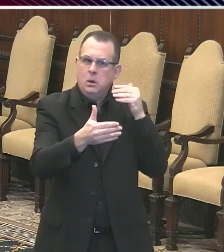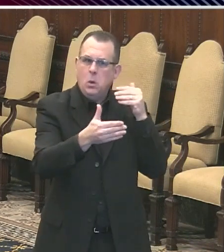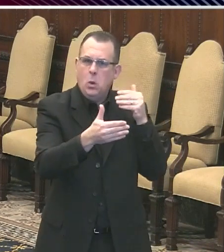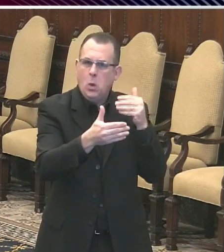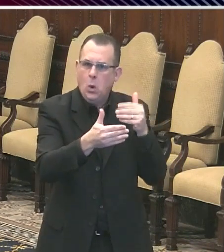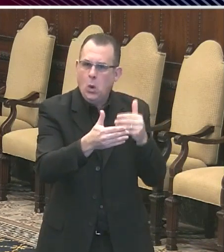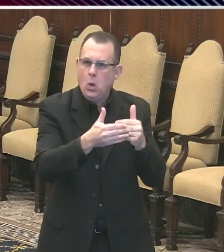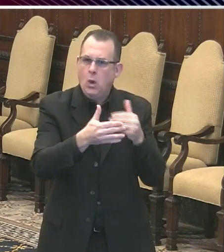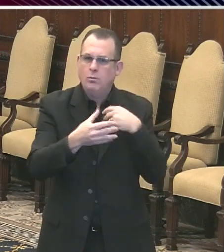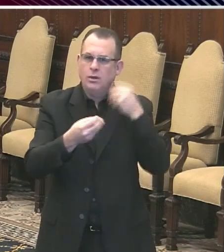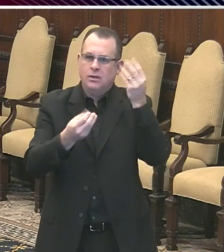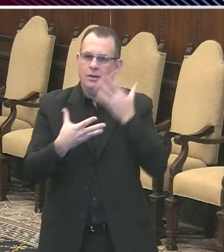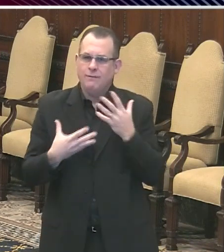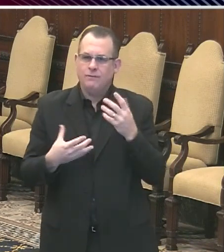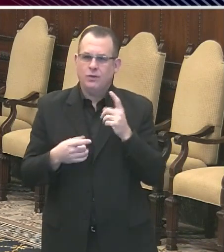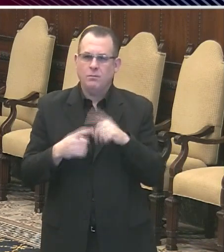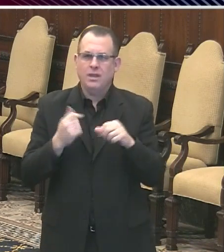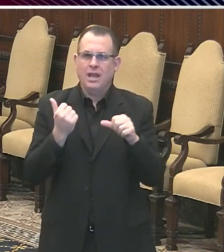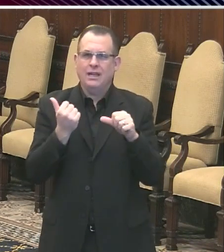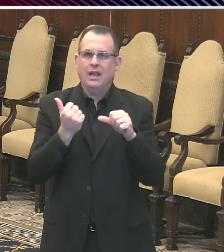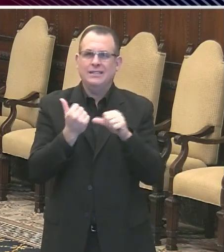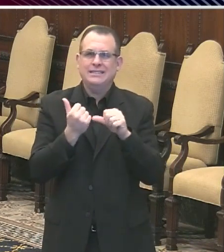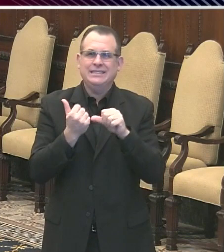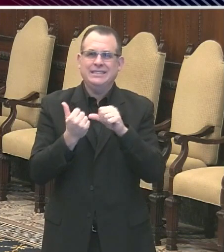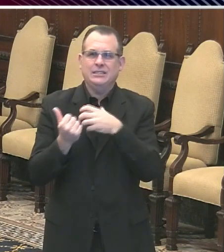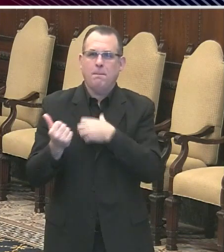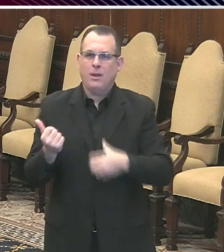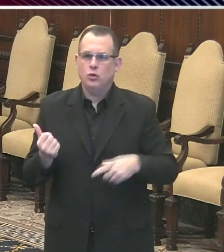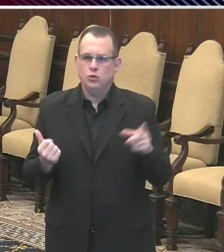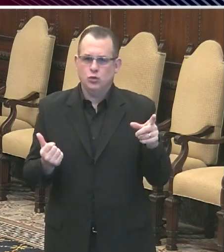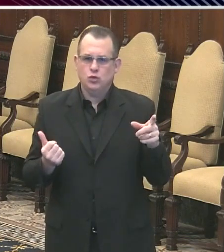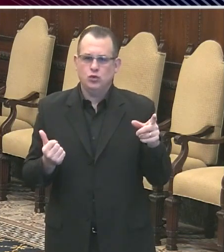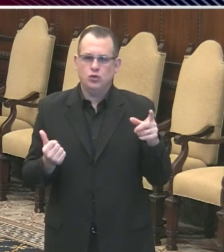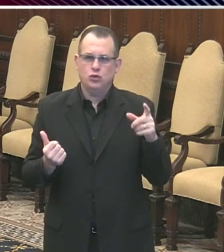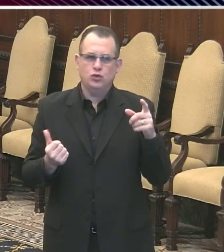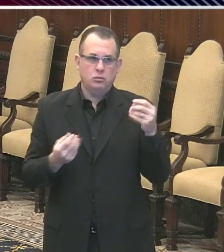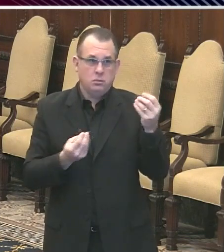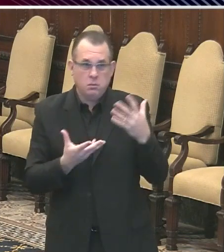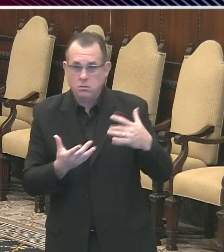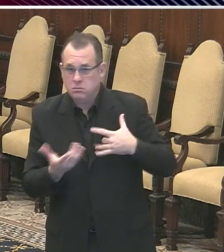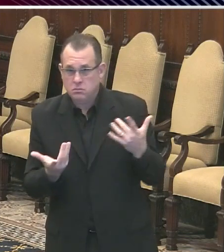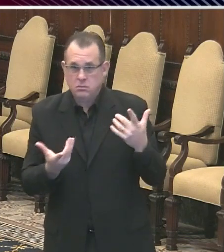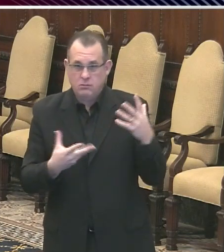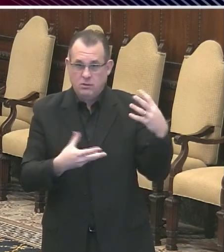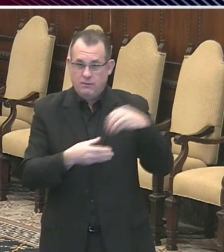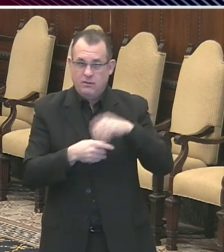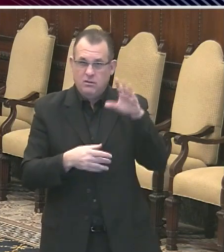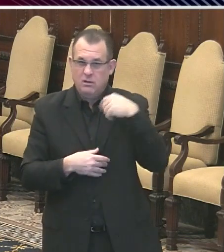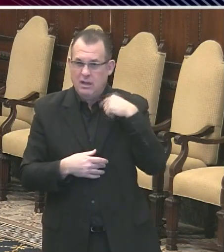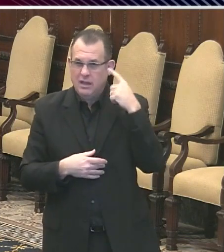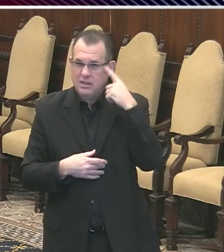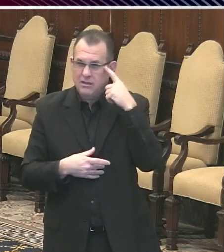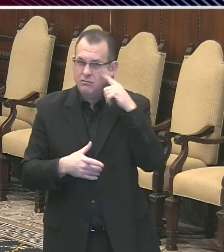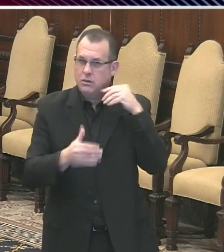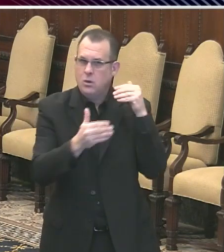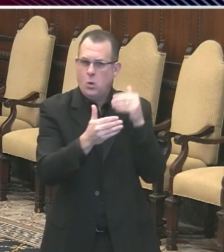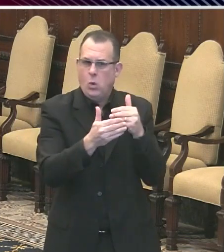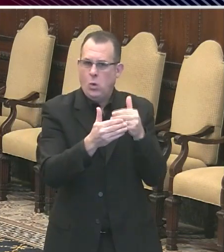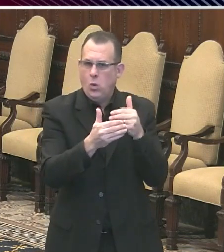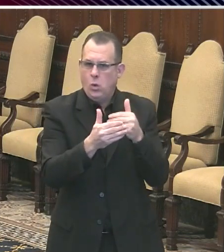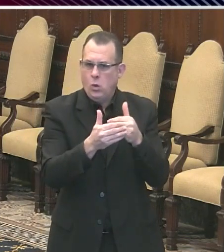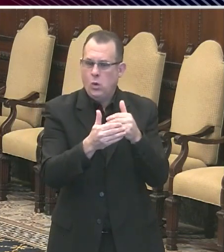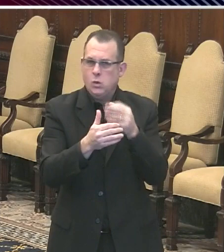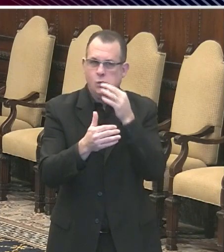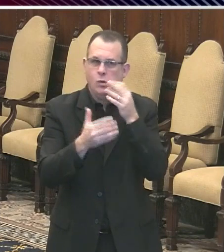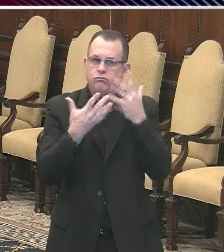Mayor for Labor. He's been directly involved in it. I heard recently that was close, but not have had a conclusion yet.